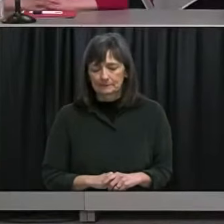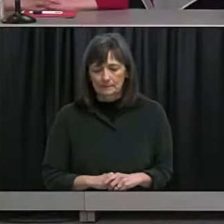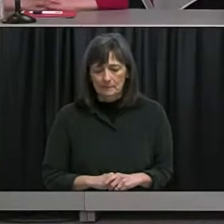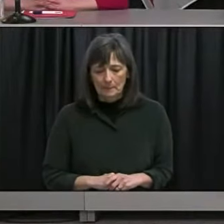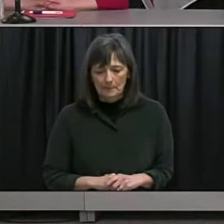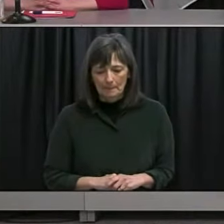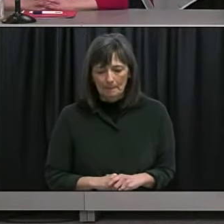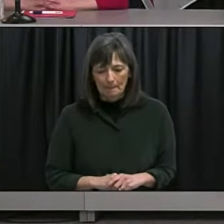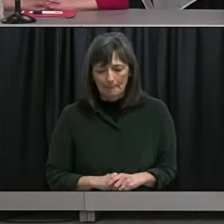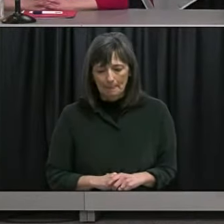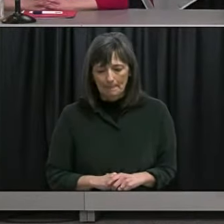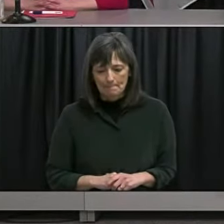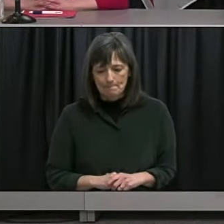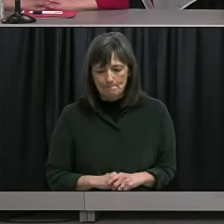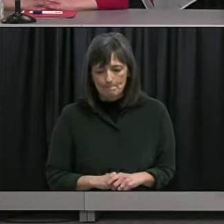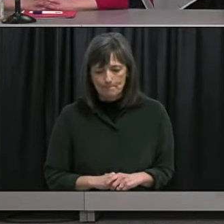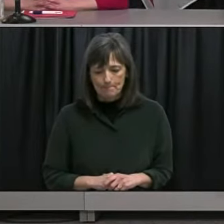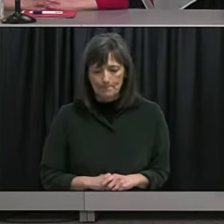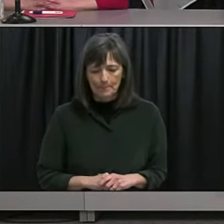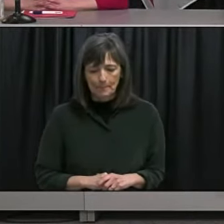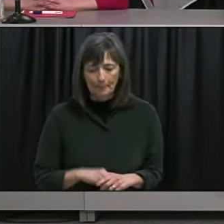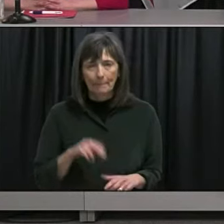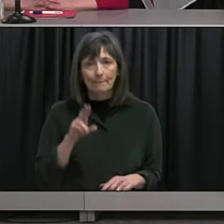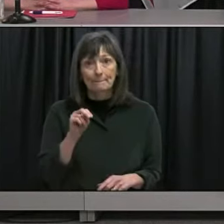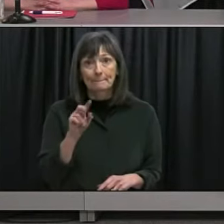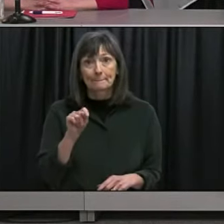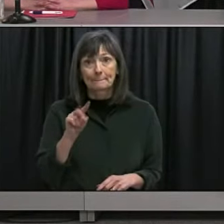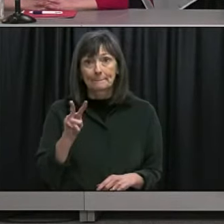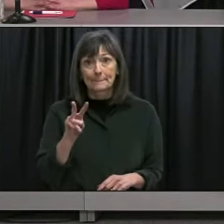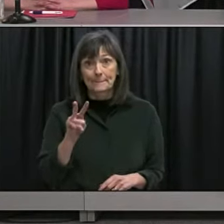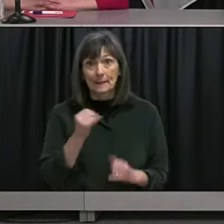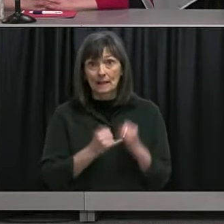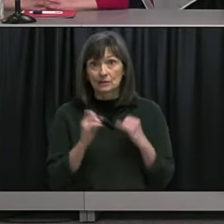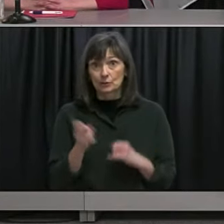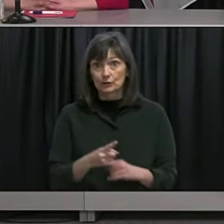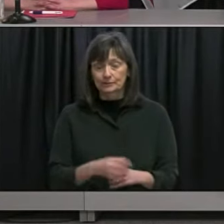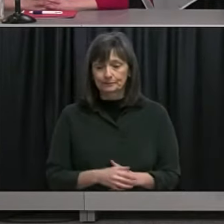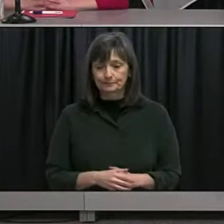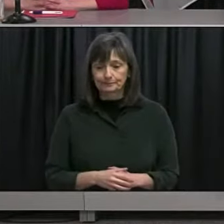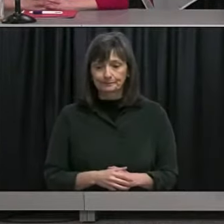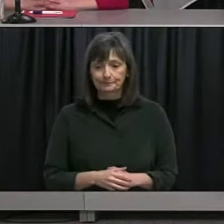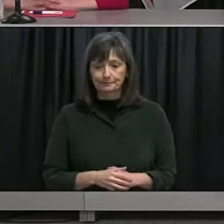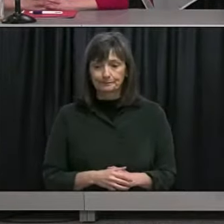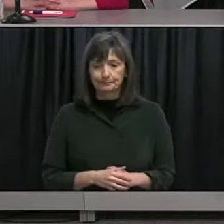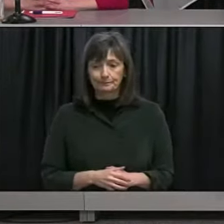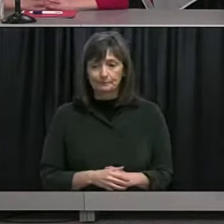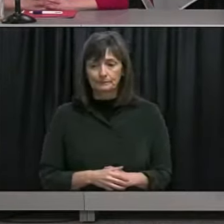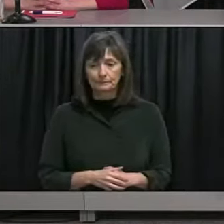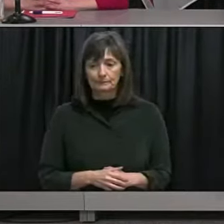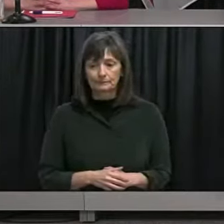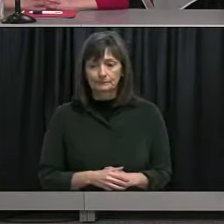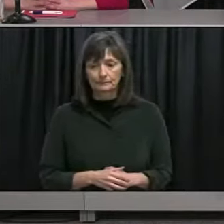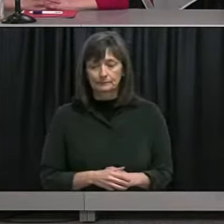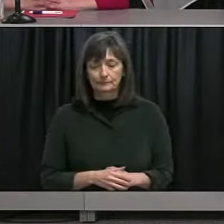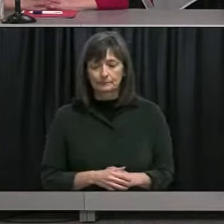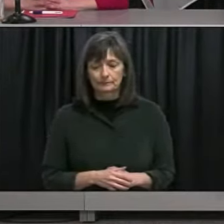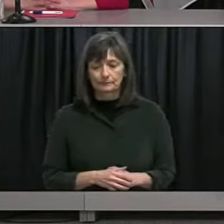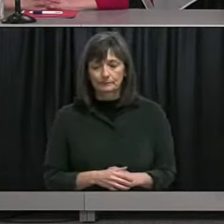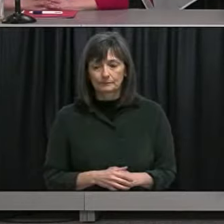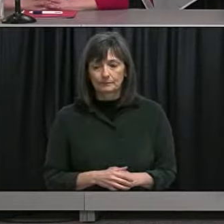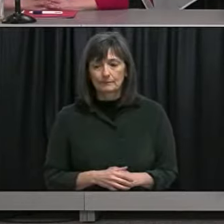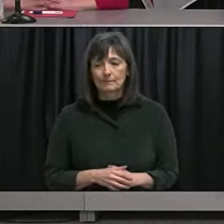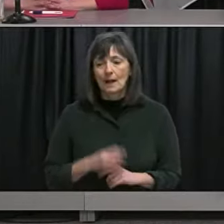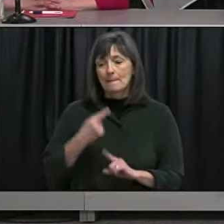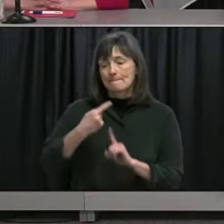thank you Jody Cook with NTV do you have a final question yes thank you at this time